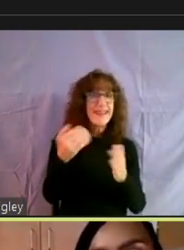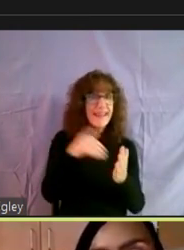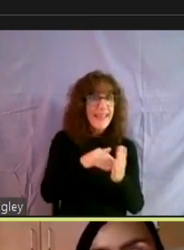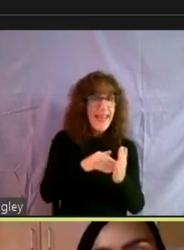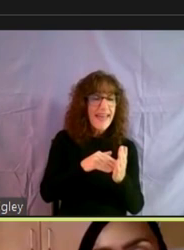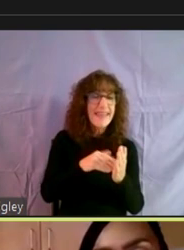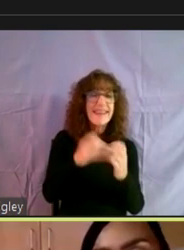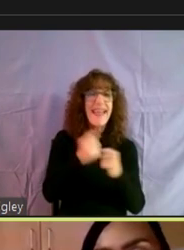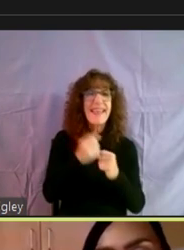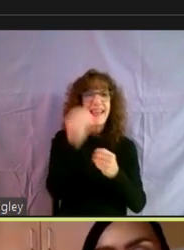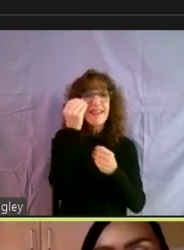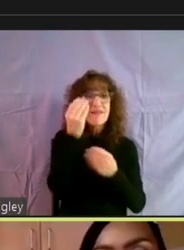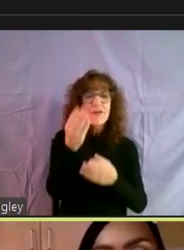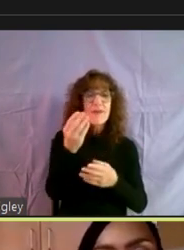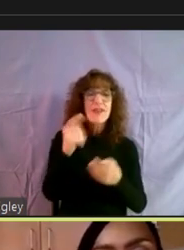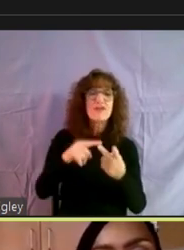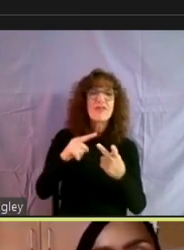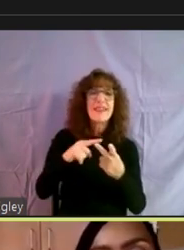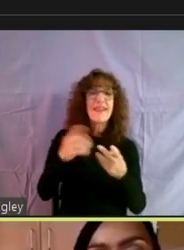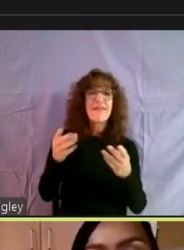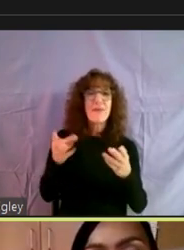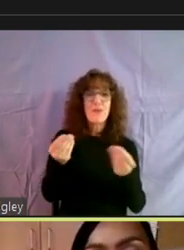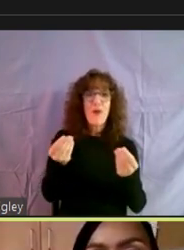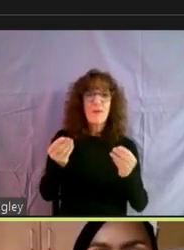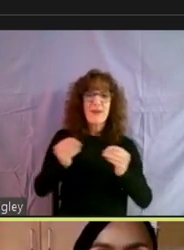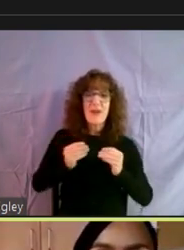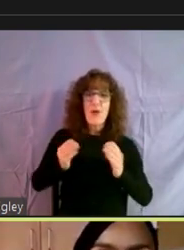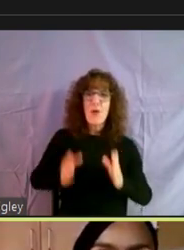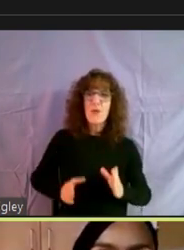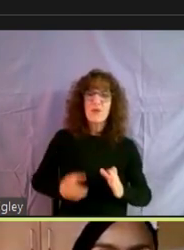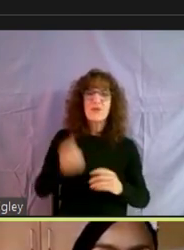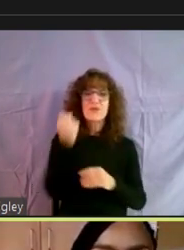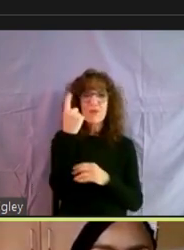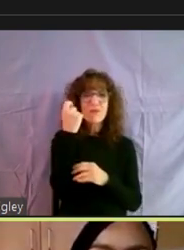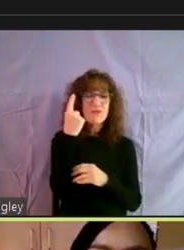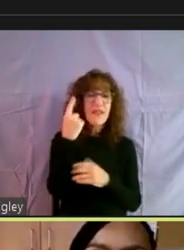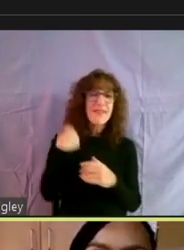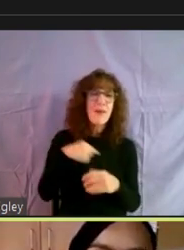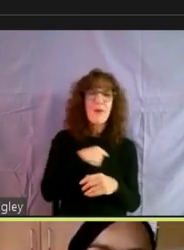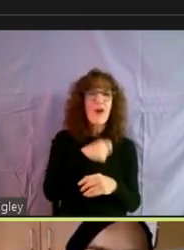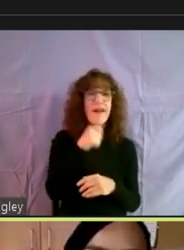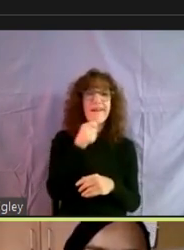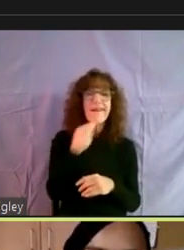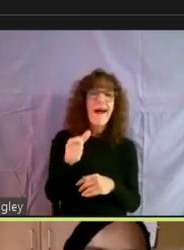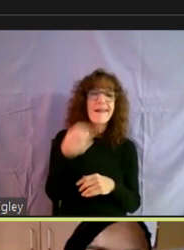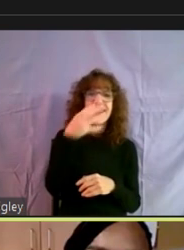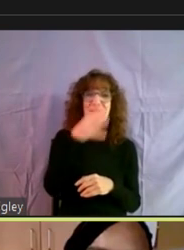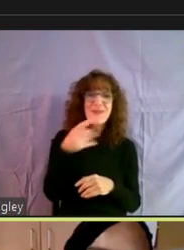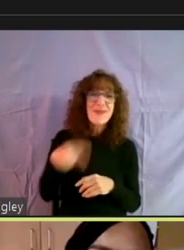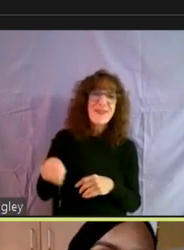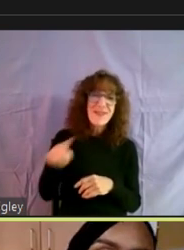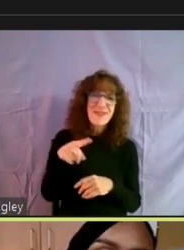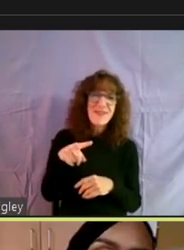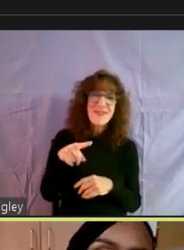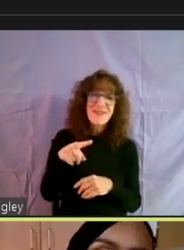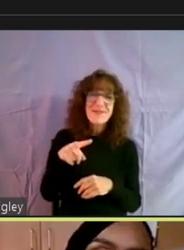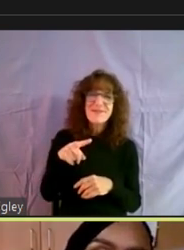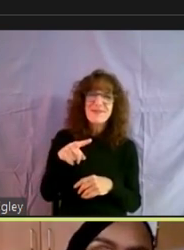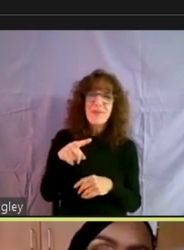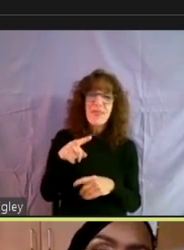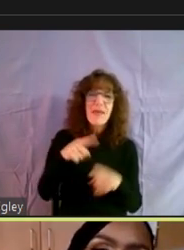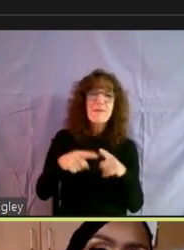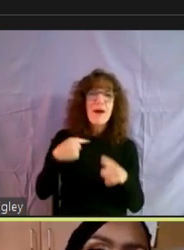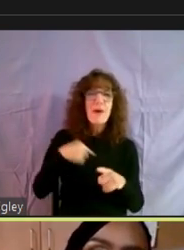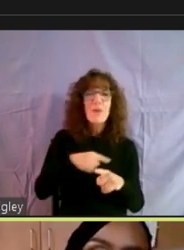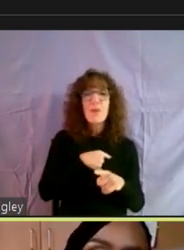information. If you're a property owner, I think you can understand that we're not leaving you out of the conversation either, but that we